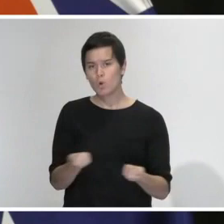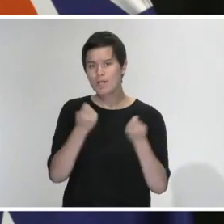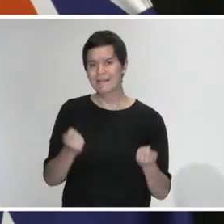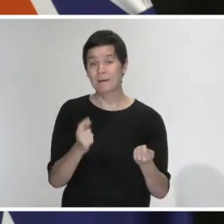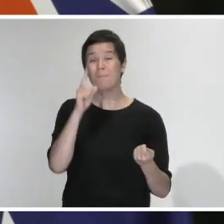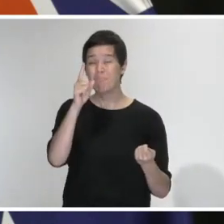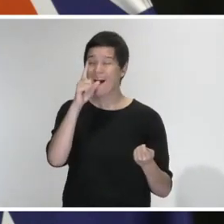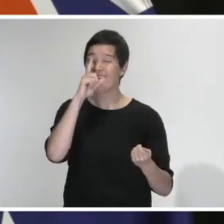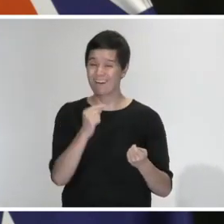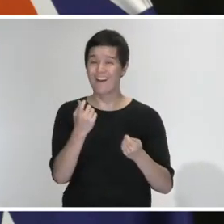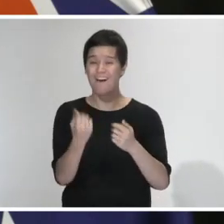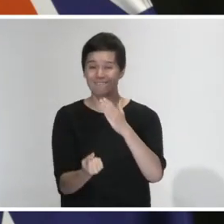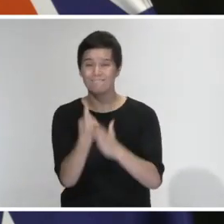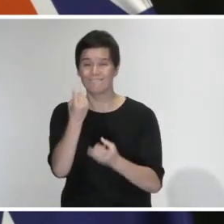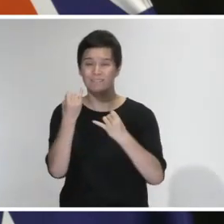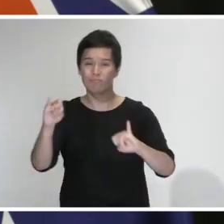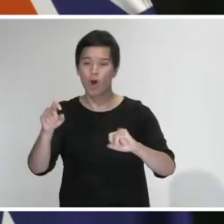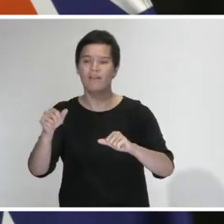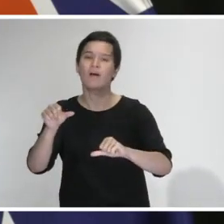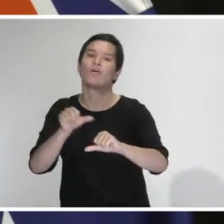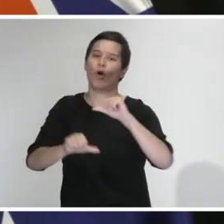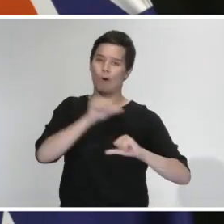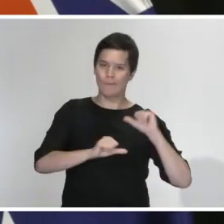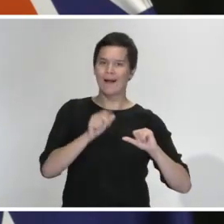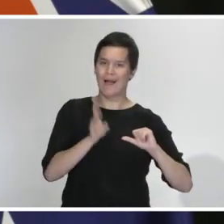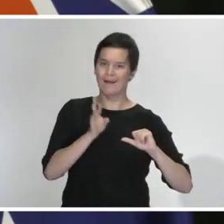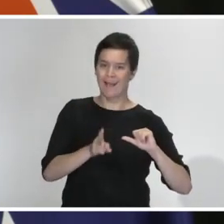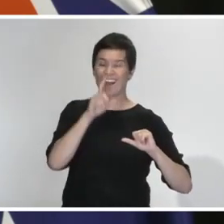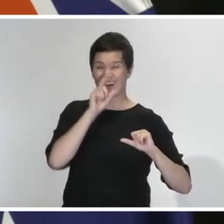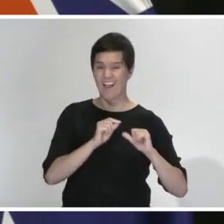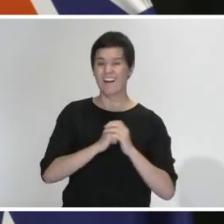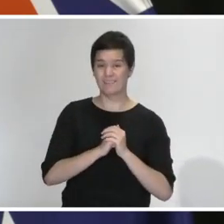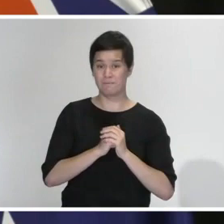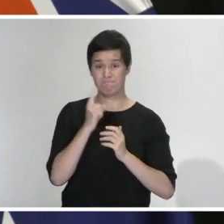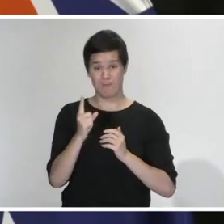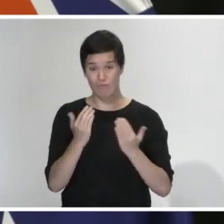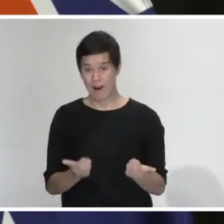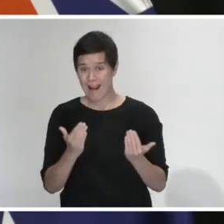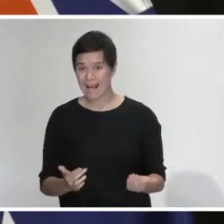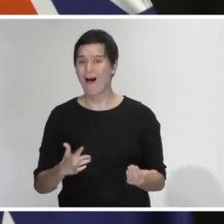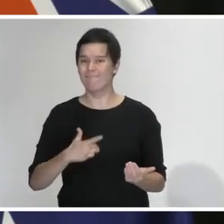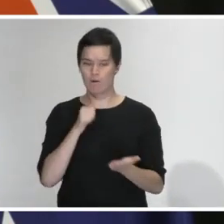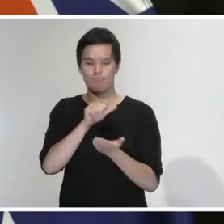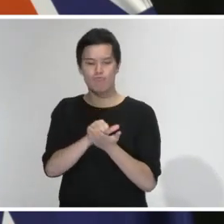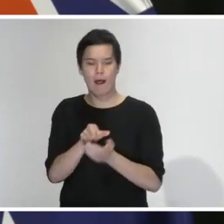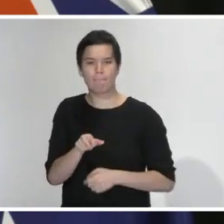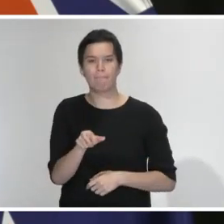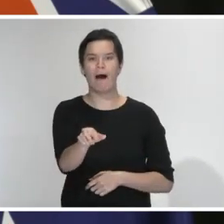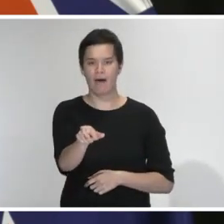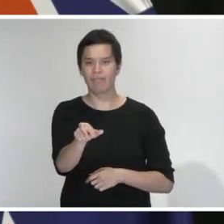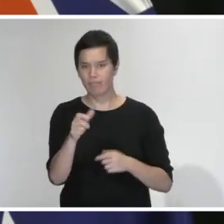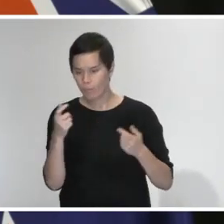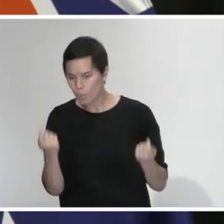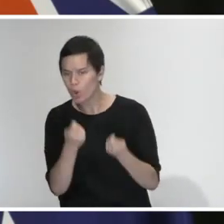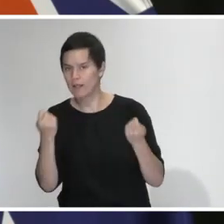of setbacks but for the moment we do appear at this early stage to be on track. Another